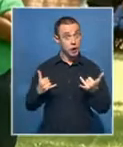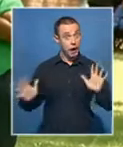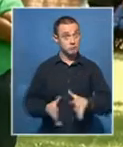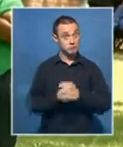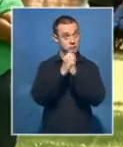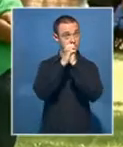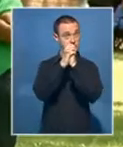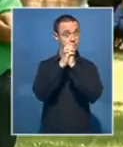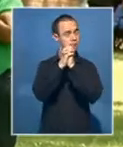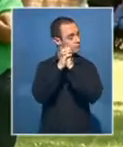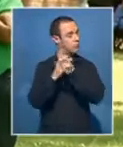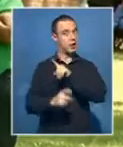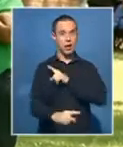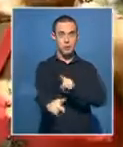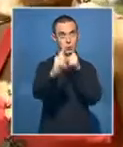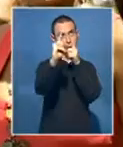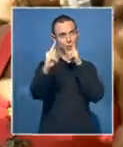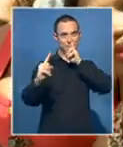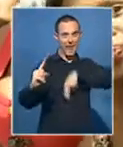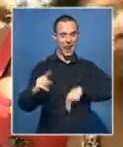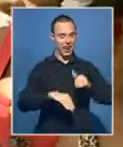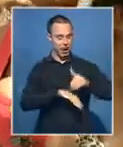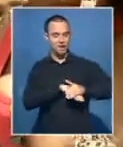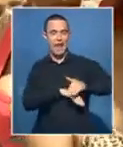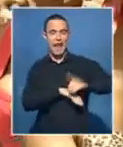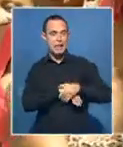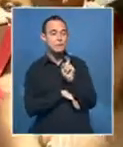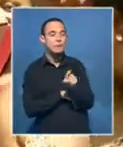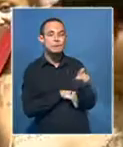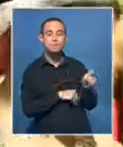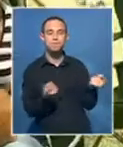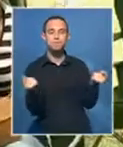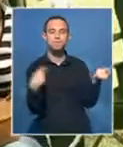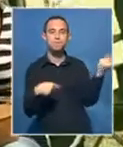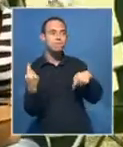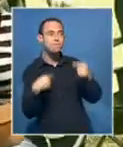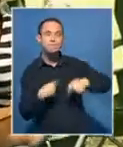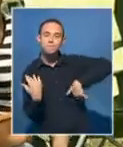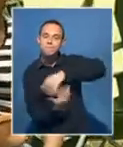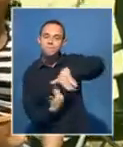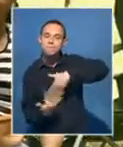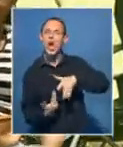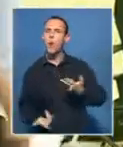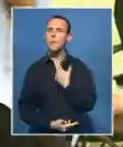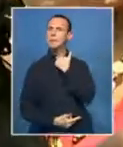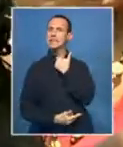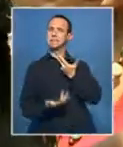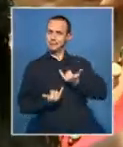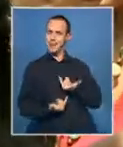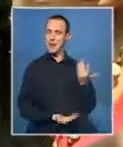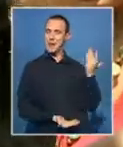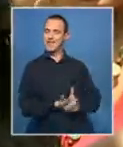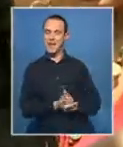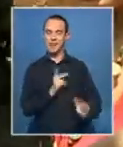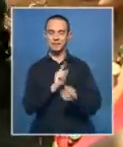So we are here to have fun with friends, people that we've been longing for. We are here gathered